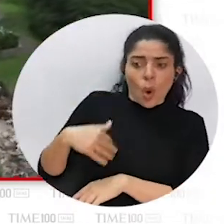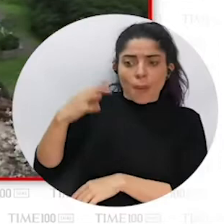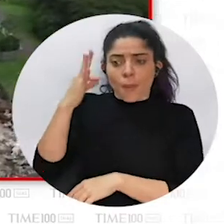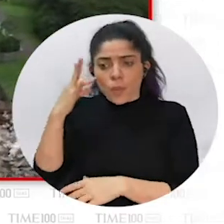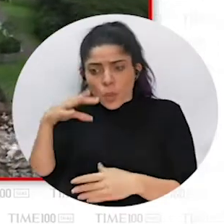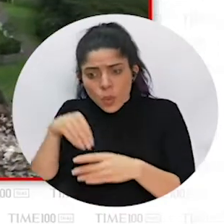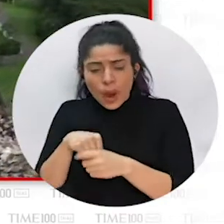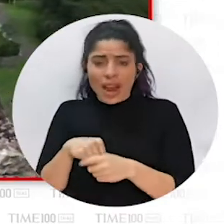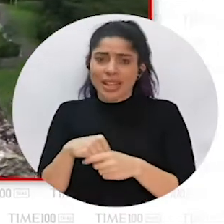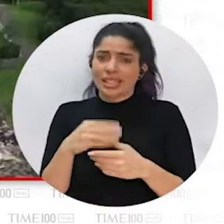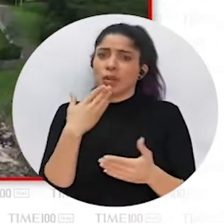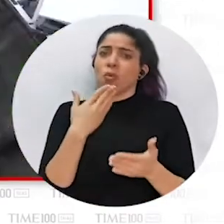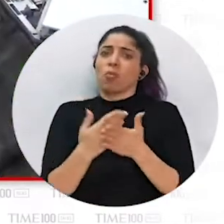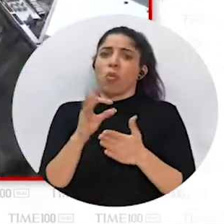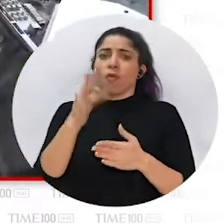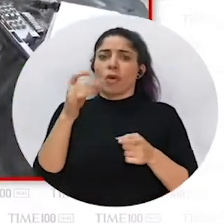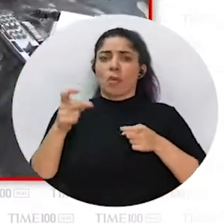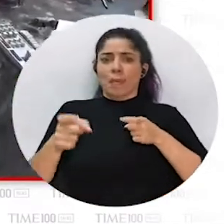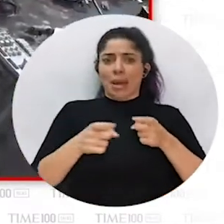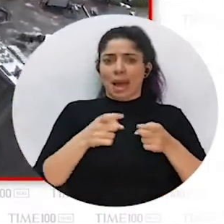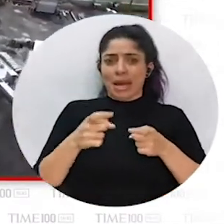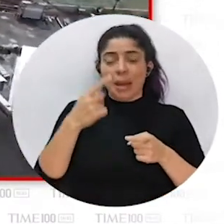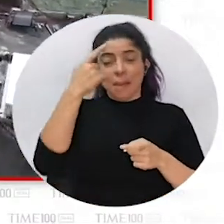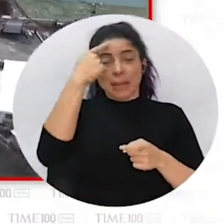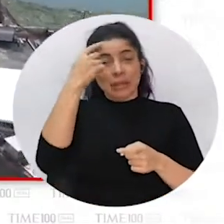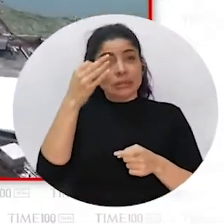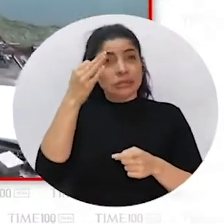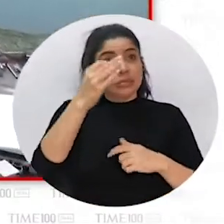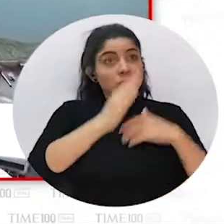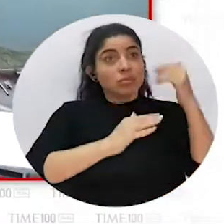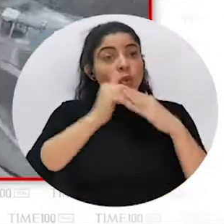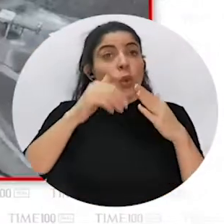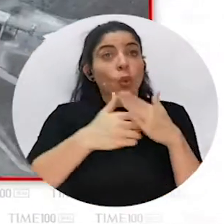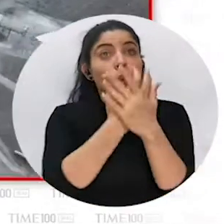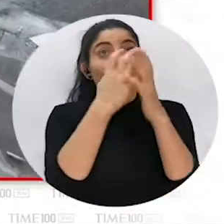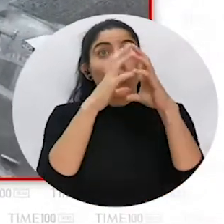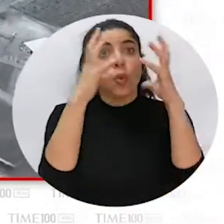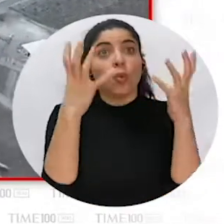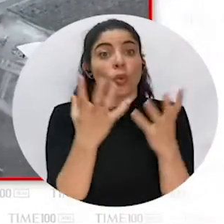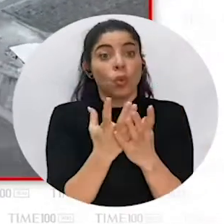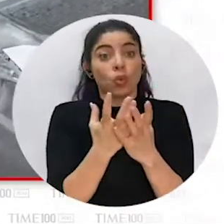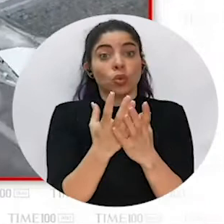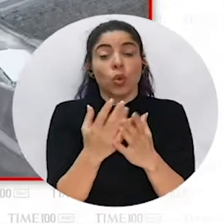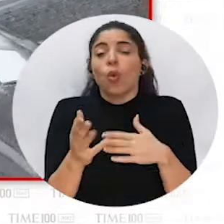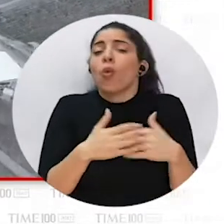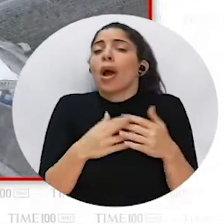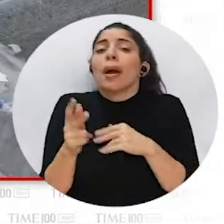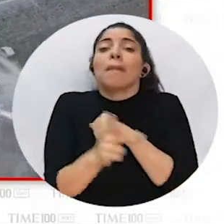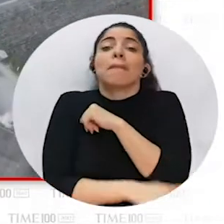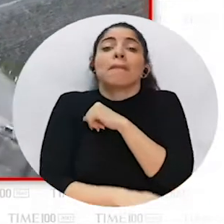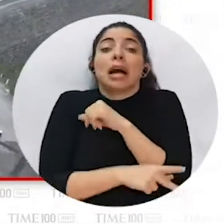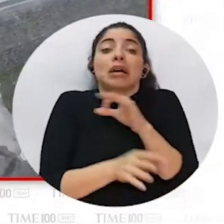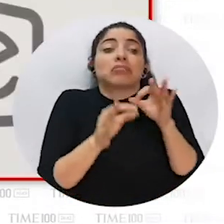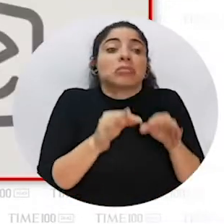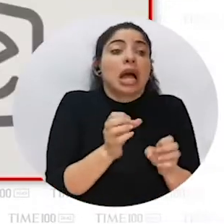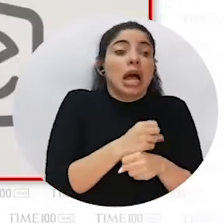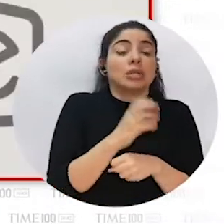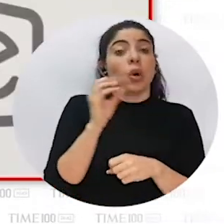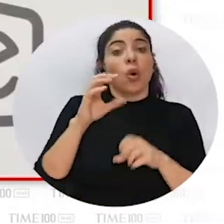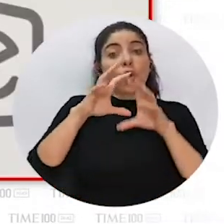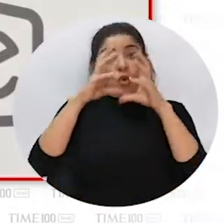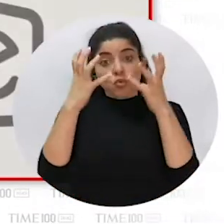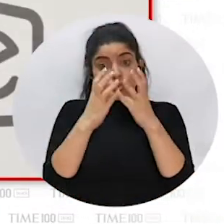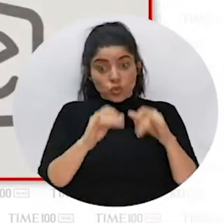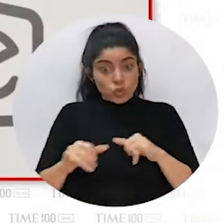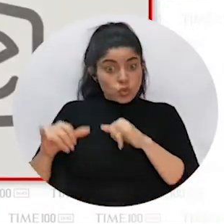gender. It's a great catalyst to think about building a new world. Whatever we decide as a country